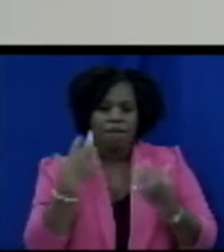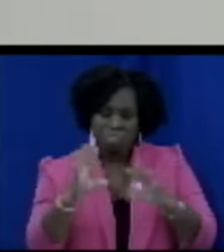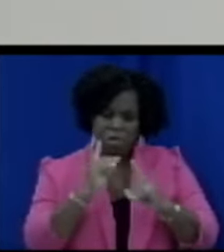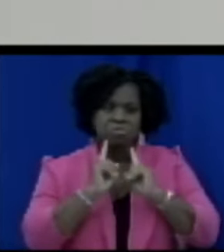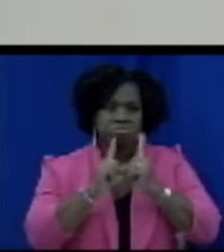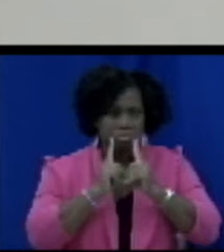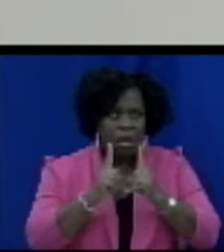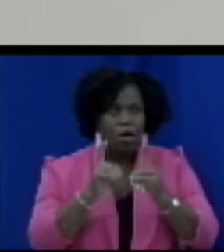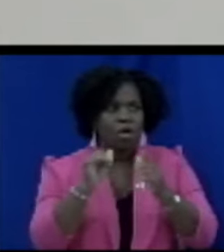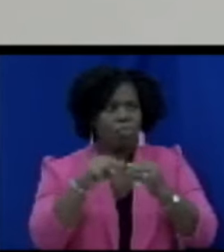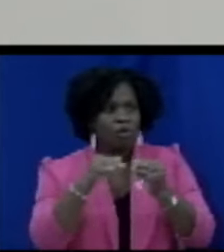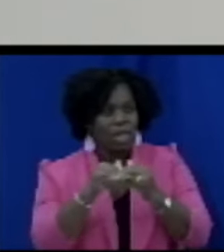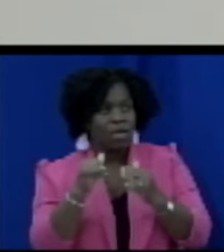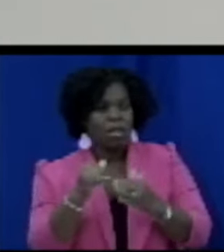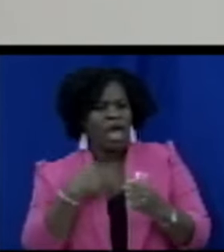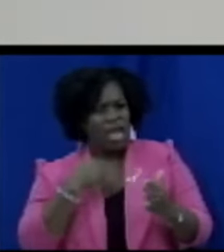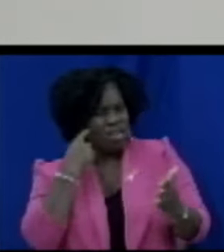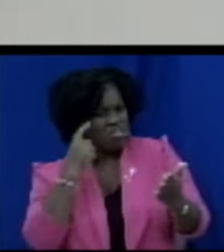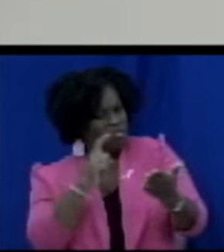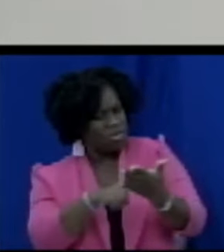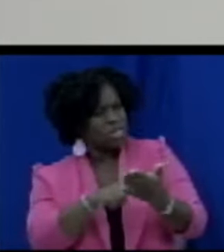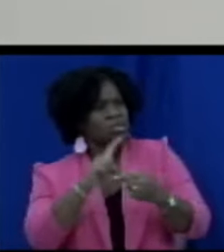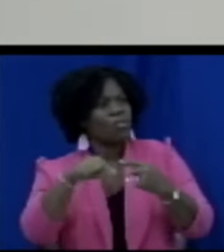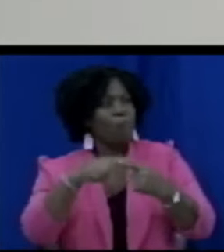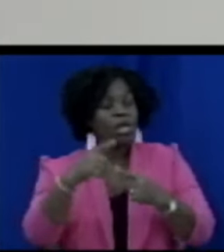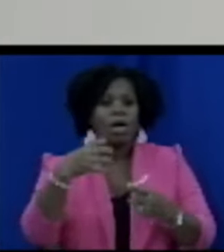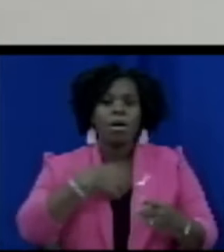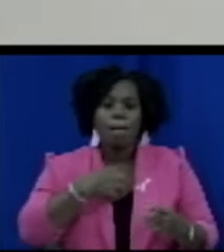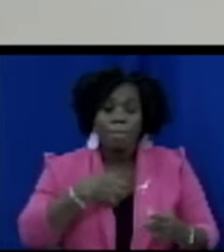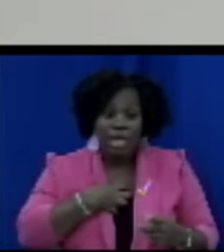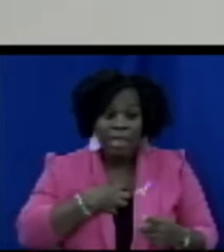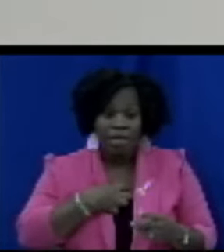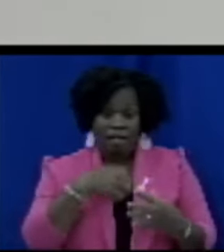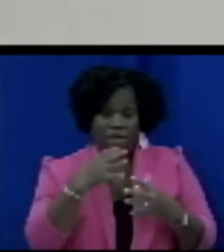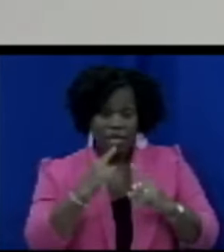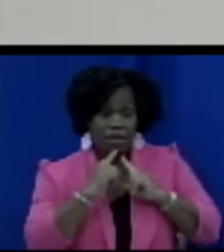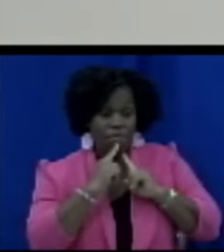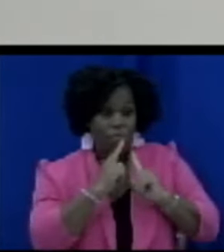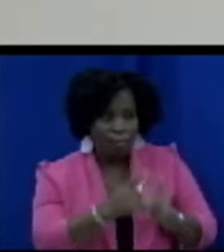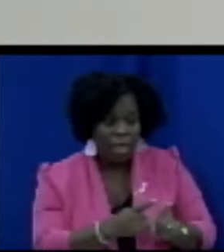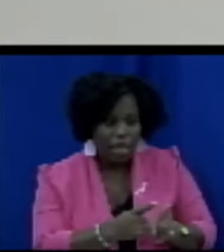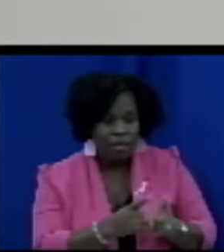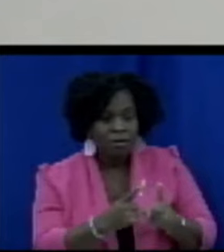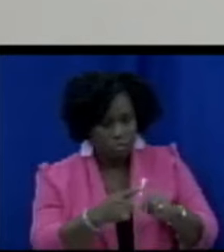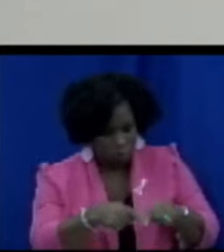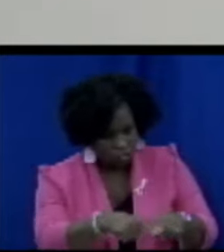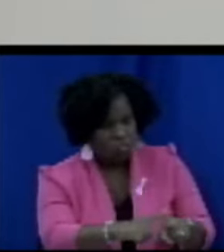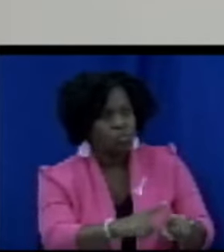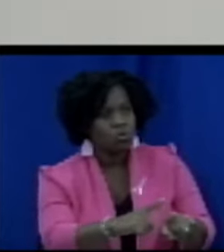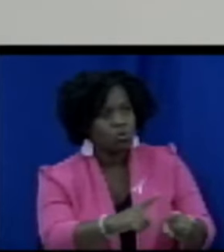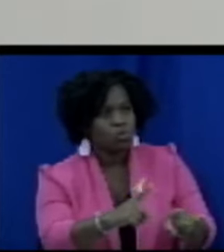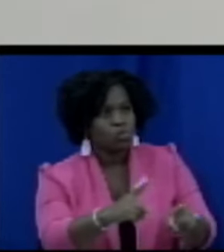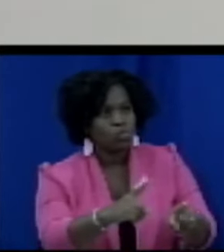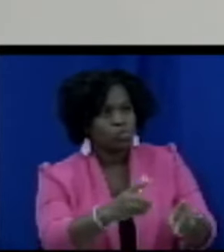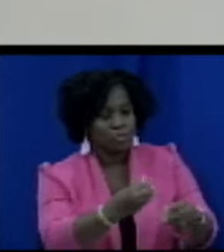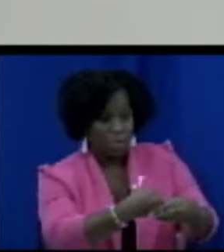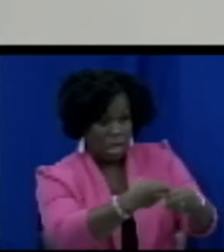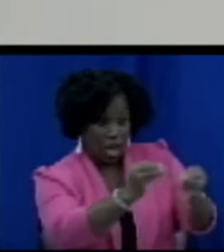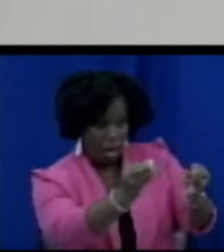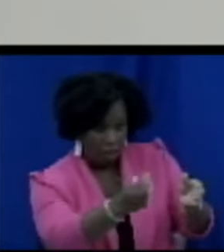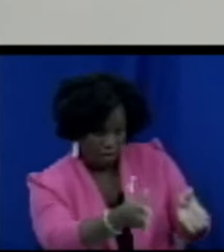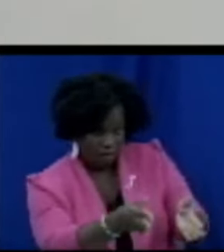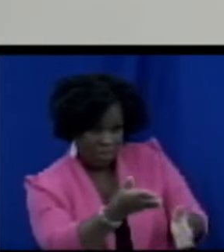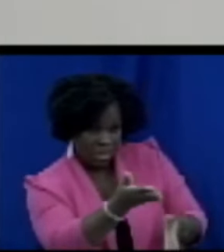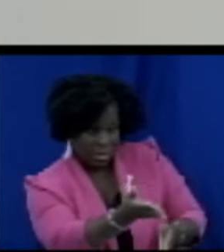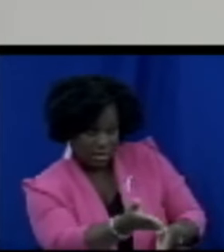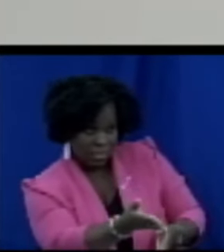when a complaint is made it's made to the department and then a copy goes to the person who made the complaint and